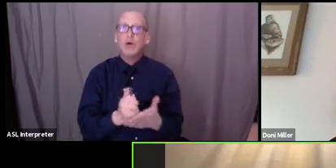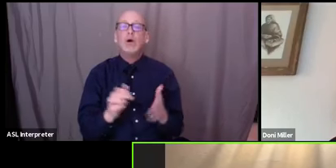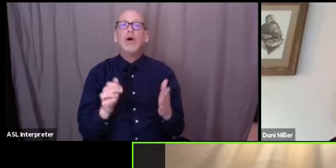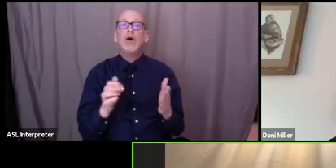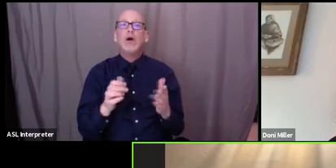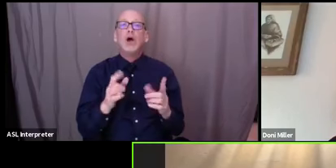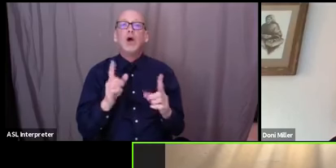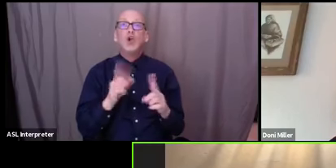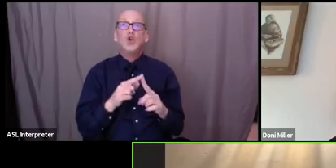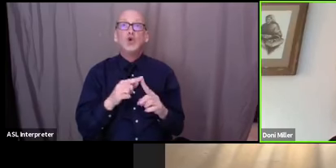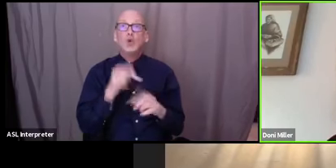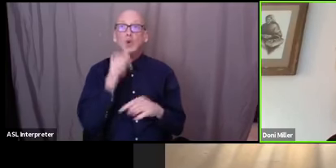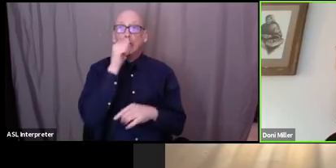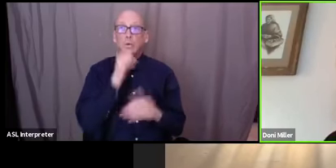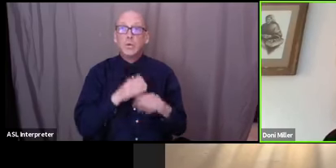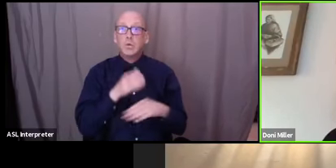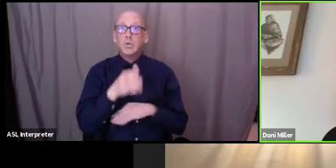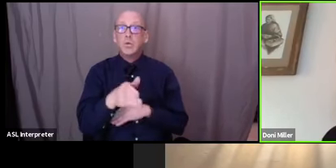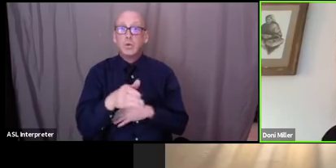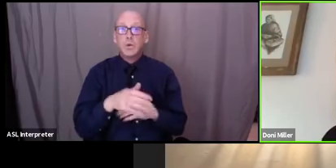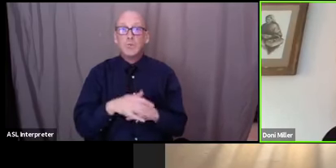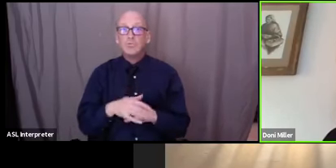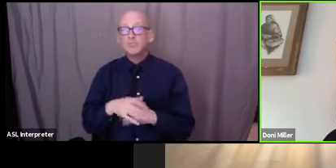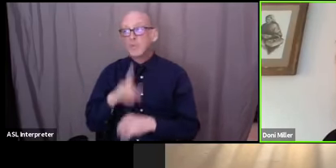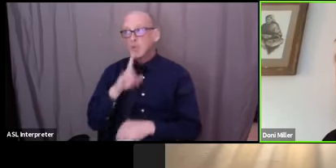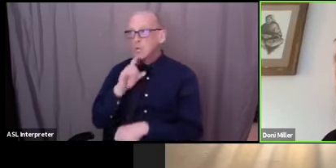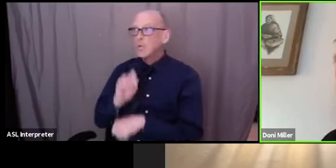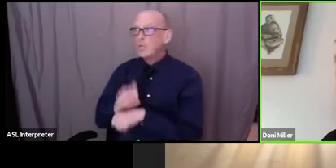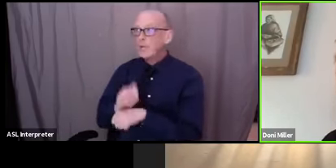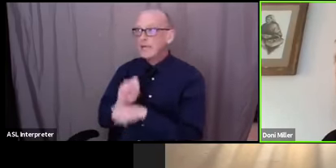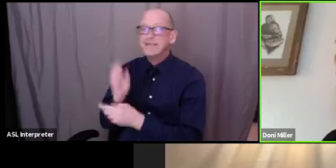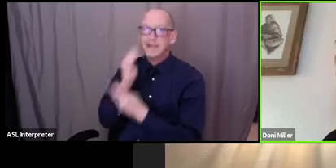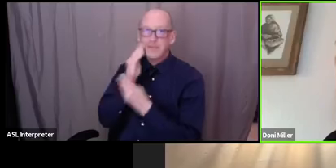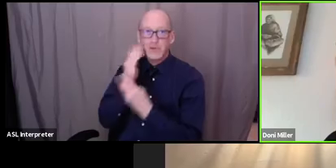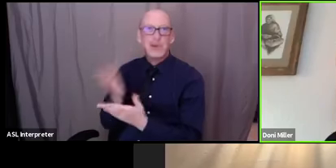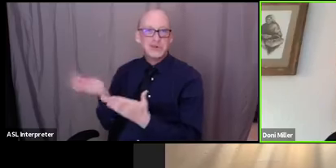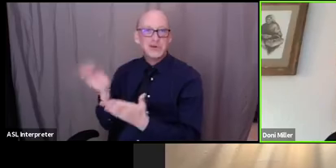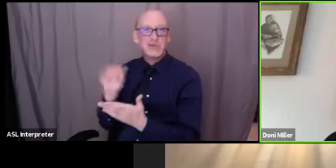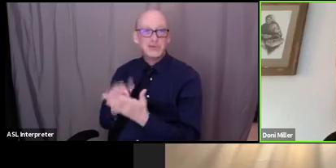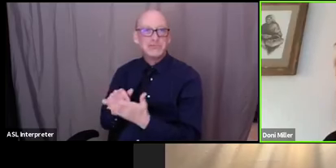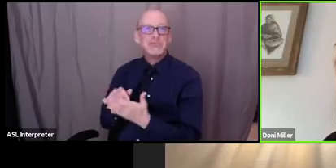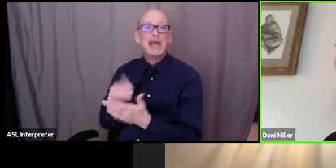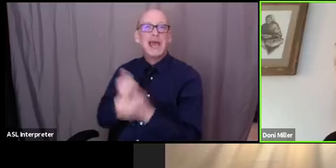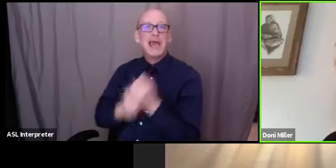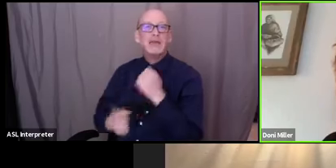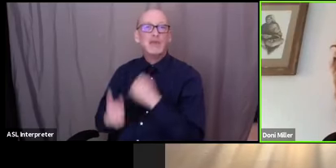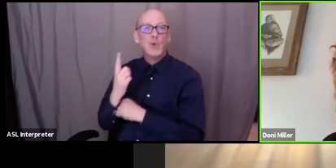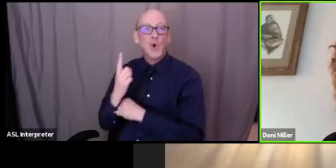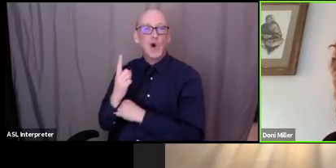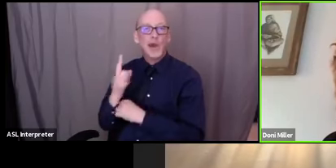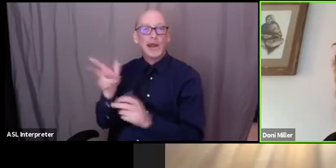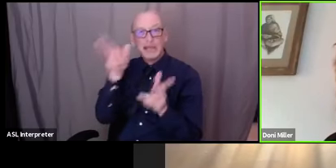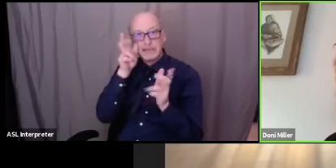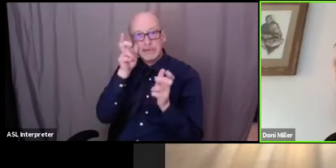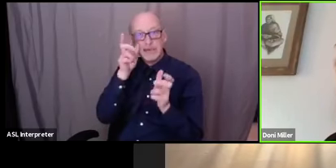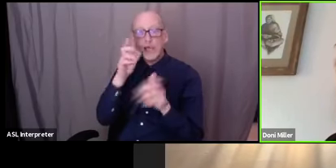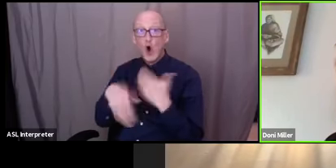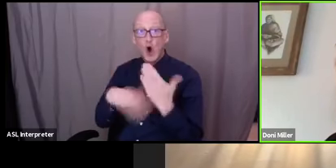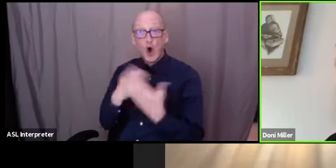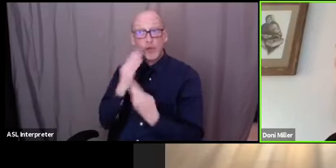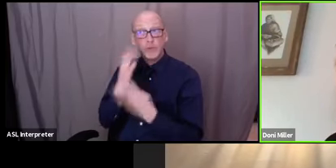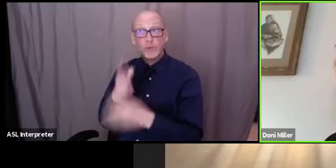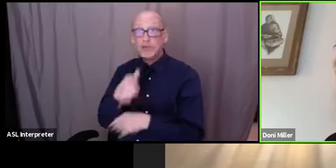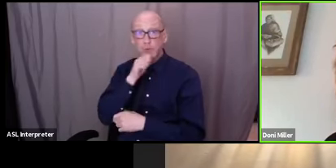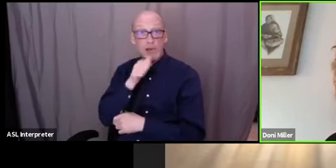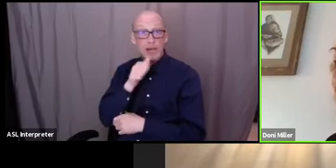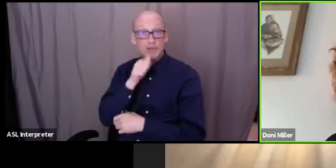this hurdle that's exactly right and information of course everyone who's listening is absolutely confidential you